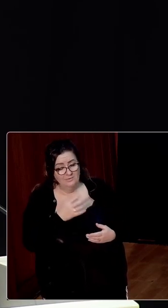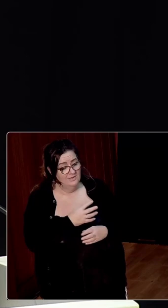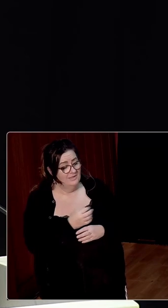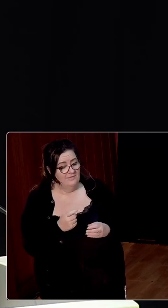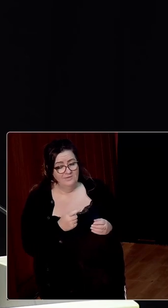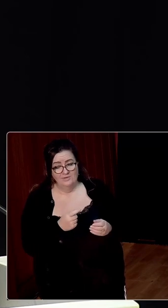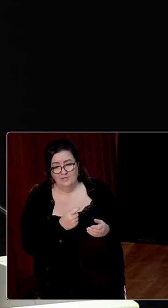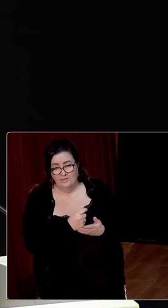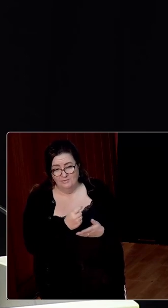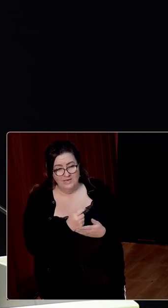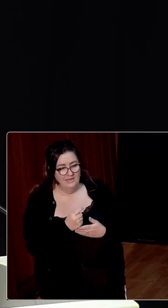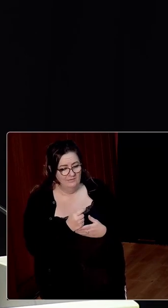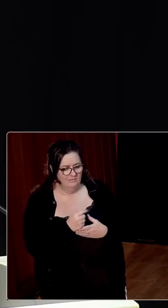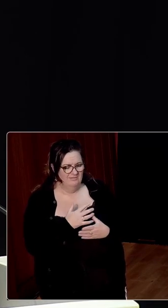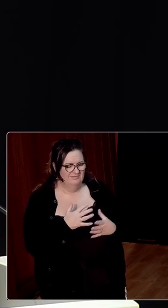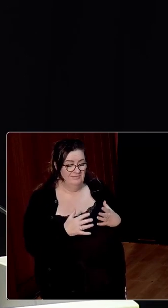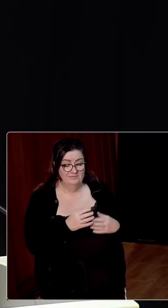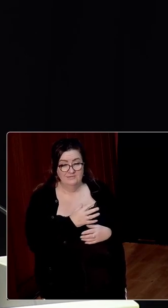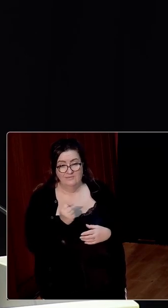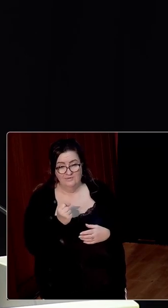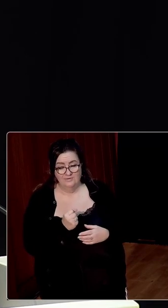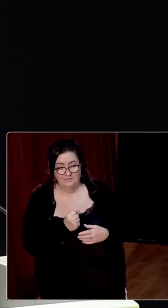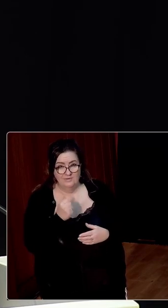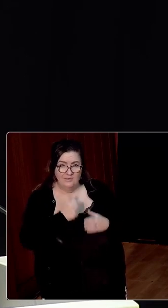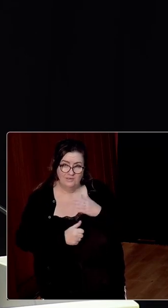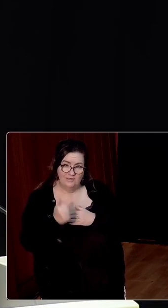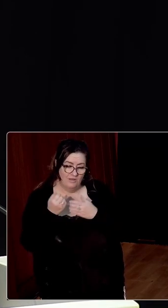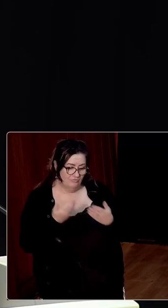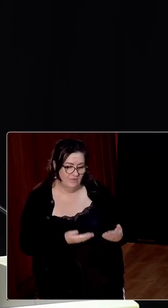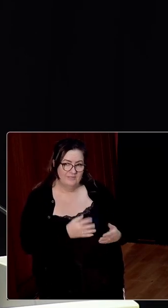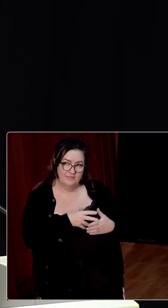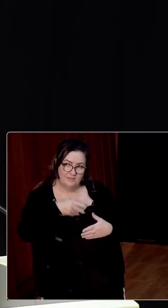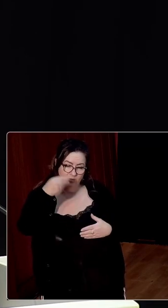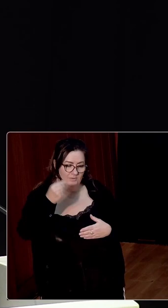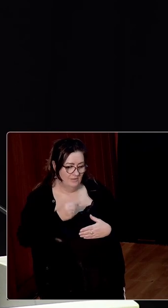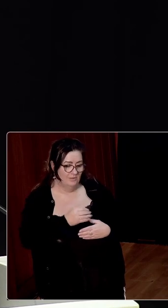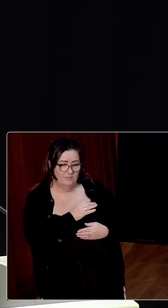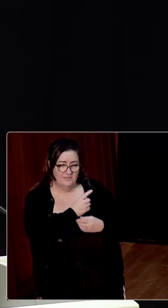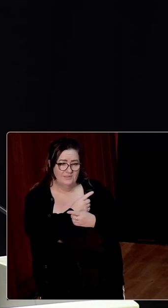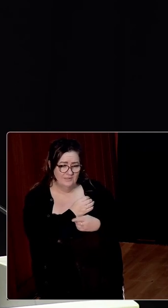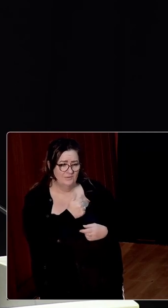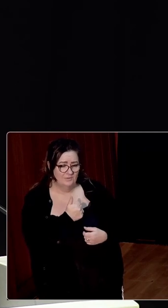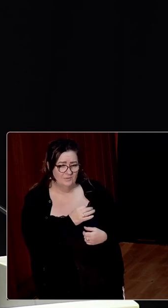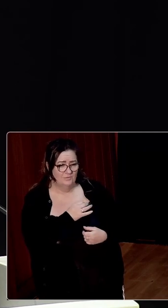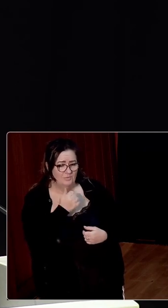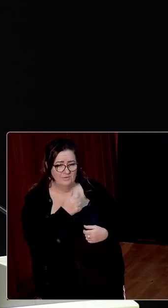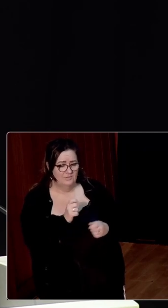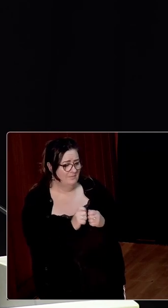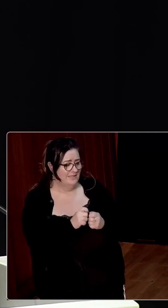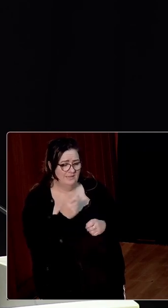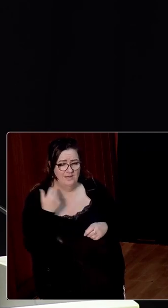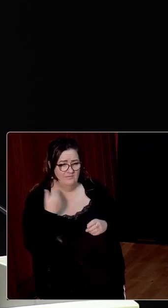complained or murmured whilst I was with him. God rest his soul, he was a dear good boy, one of the best I ever met,